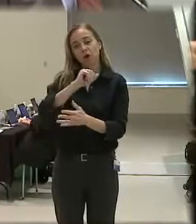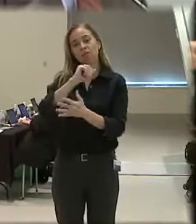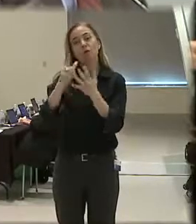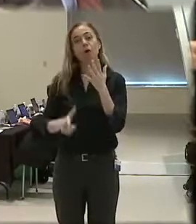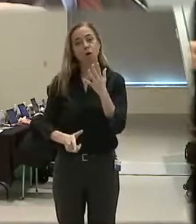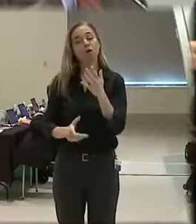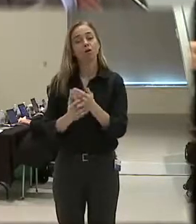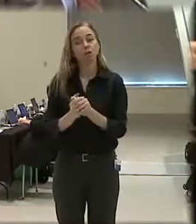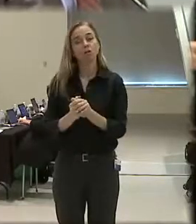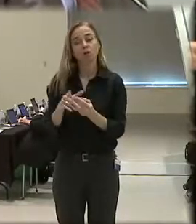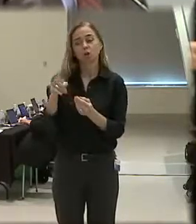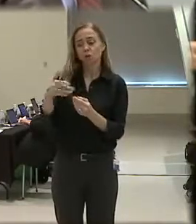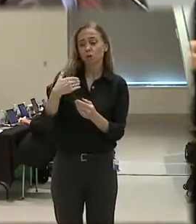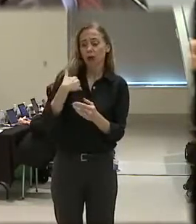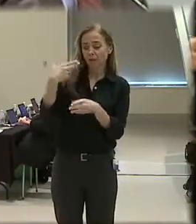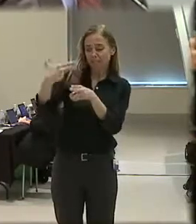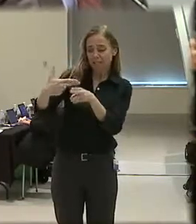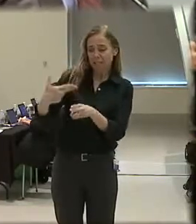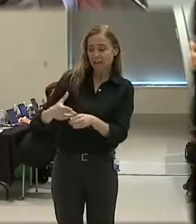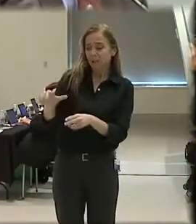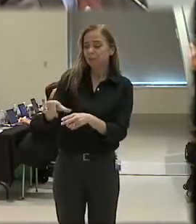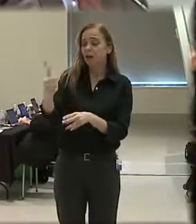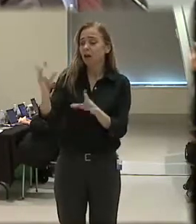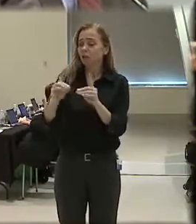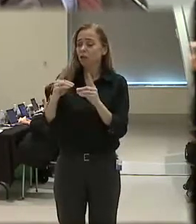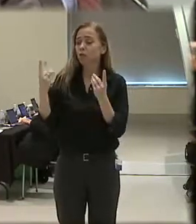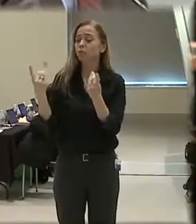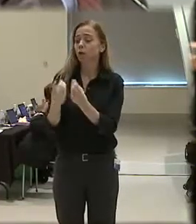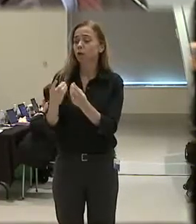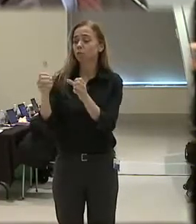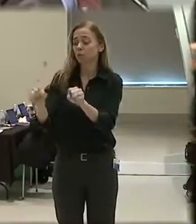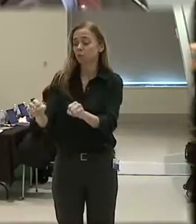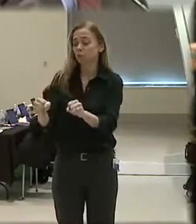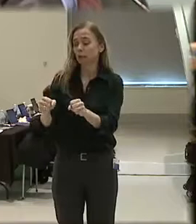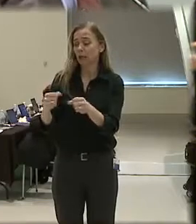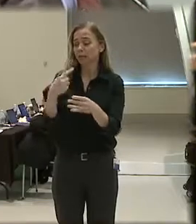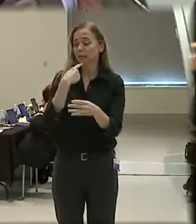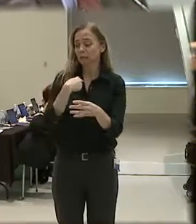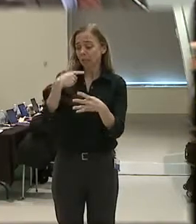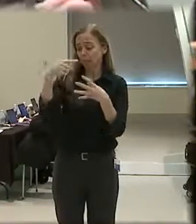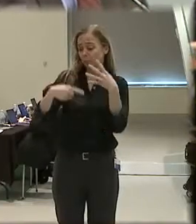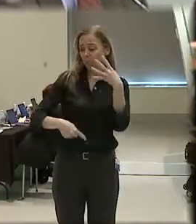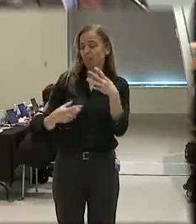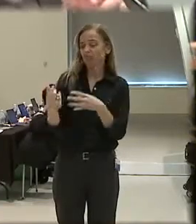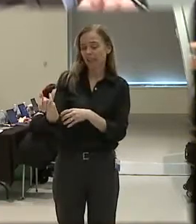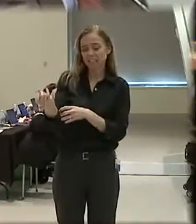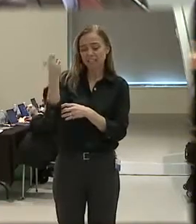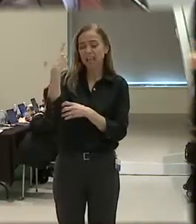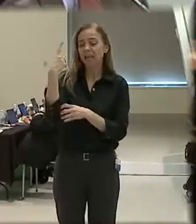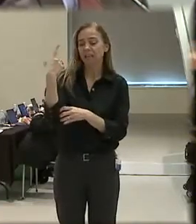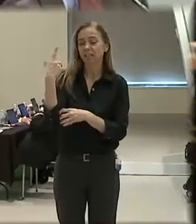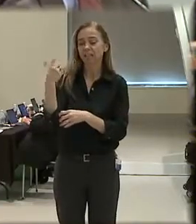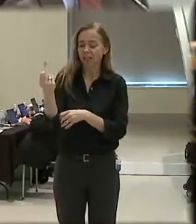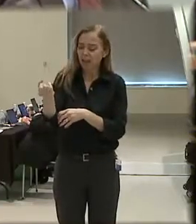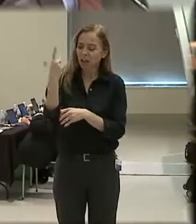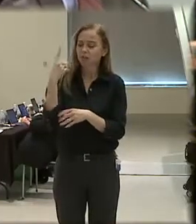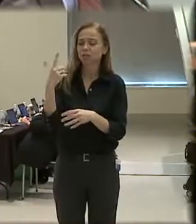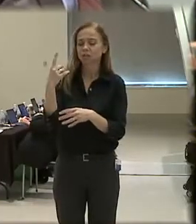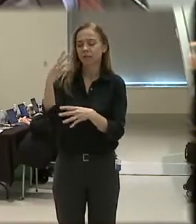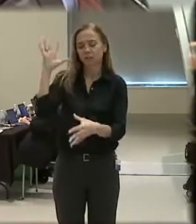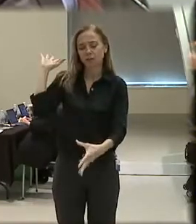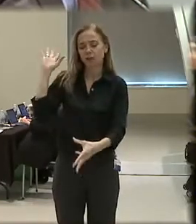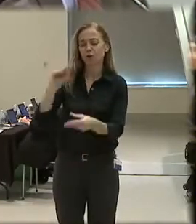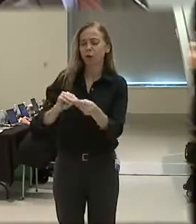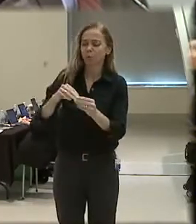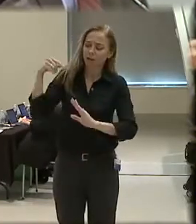have the names of departments that you can point us to that get it. They get the systemic change, the comprehensive